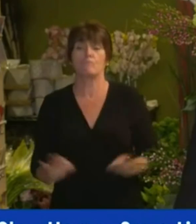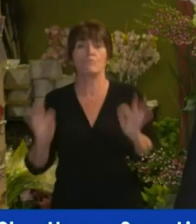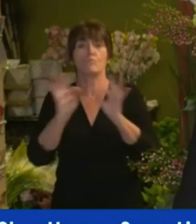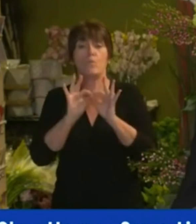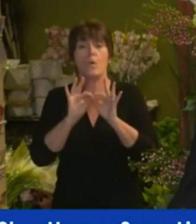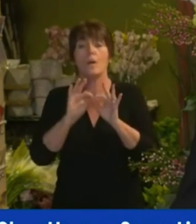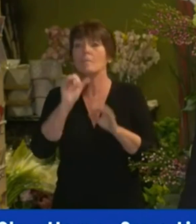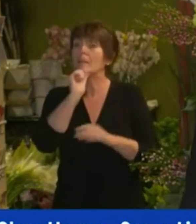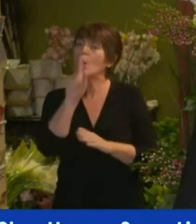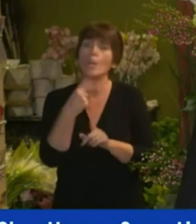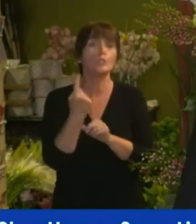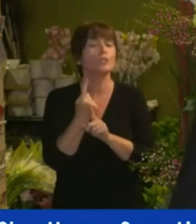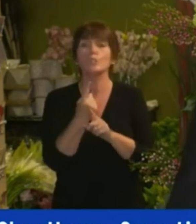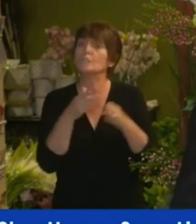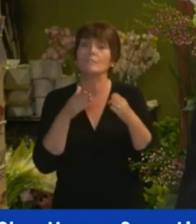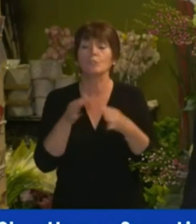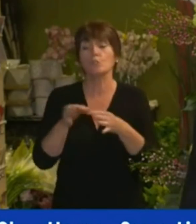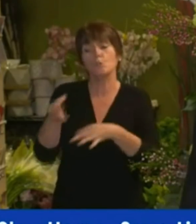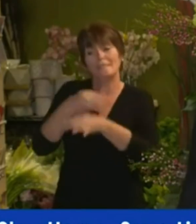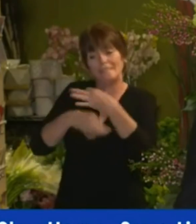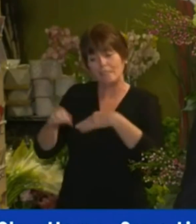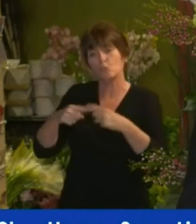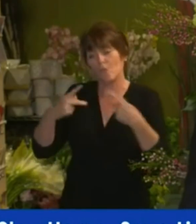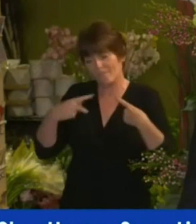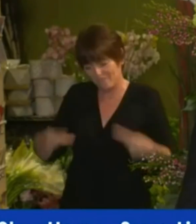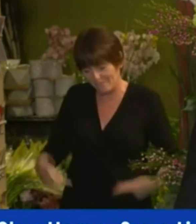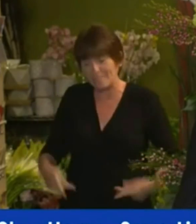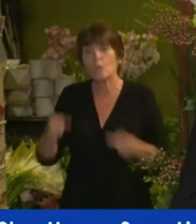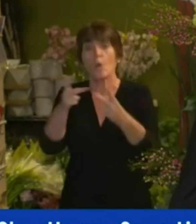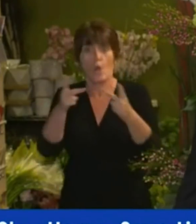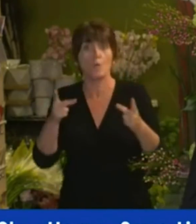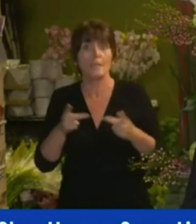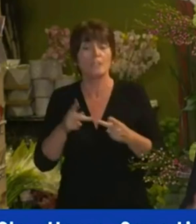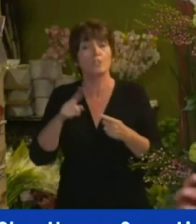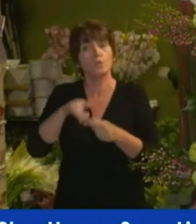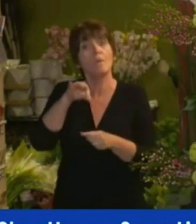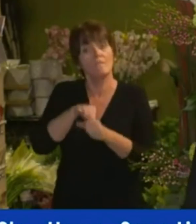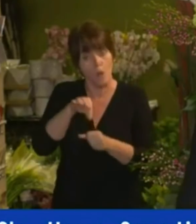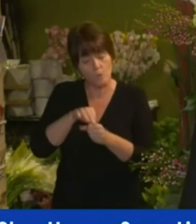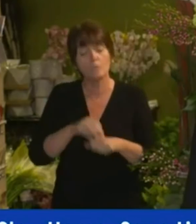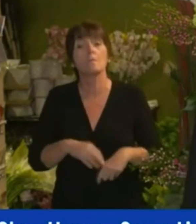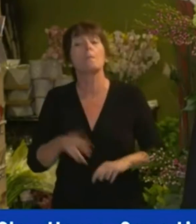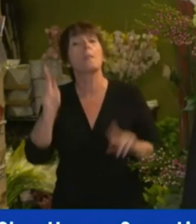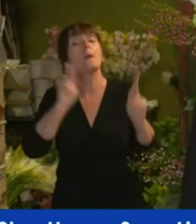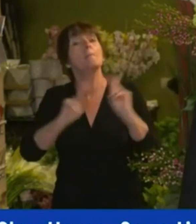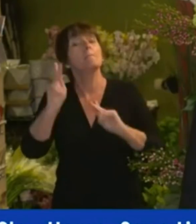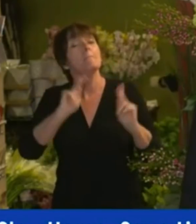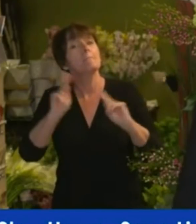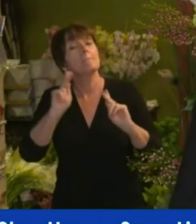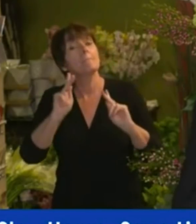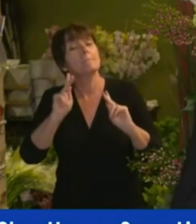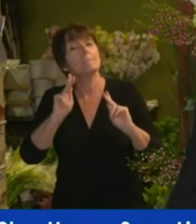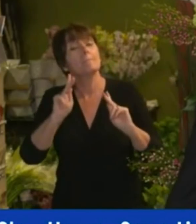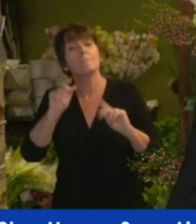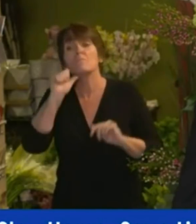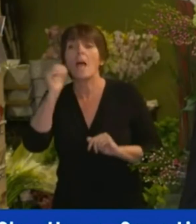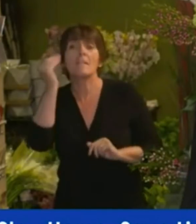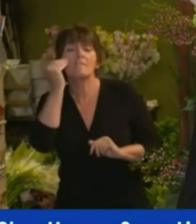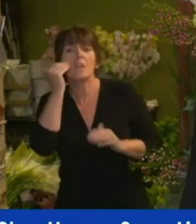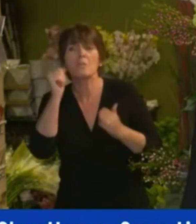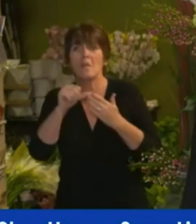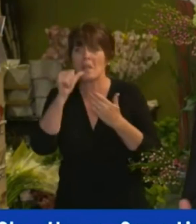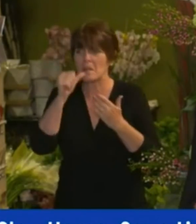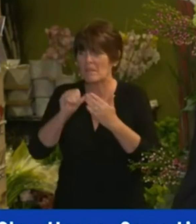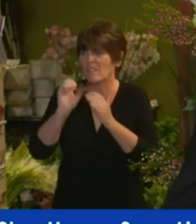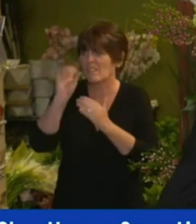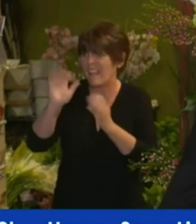it's not an exclusive substitute to physical locations. People that otherwise are not familiar with mail-in